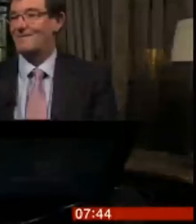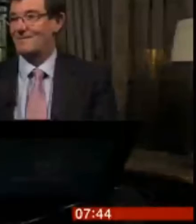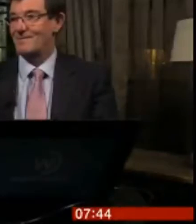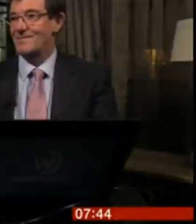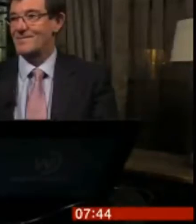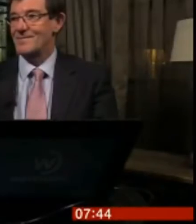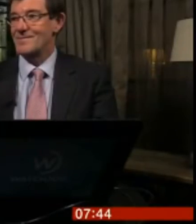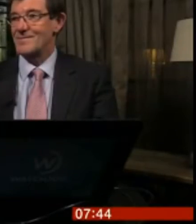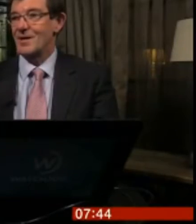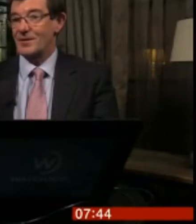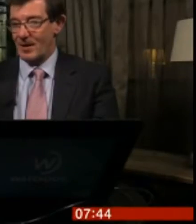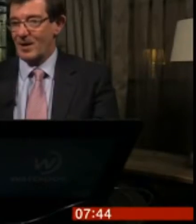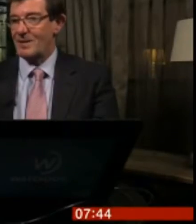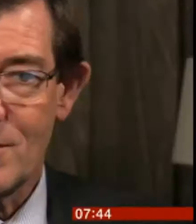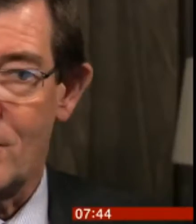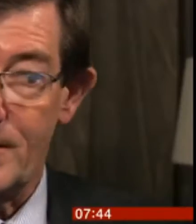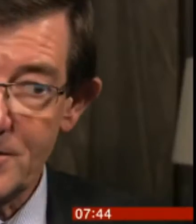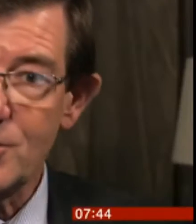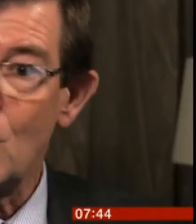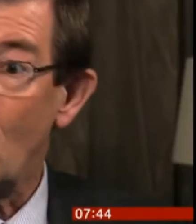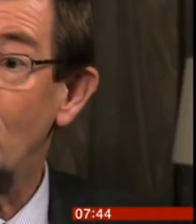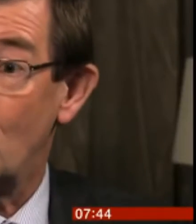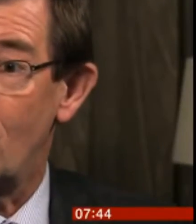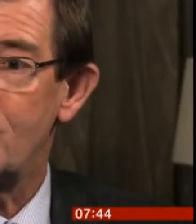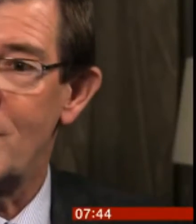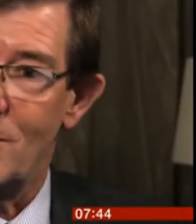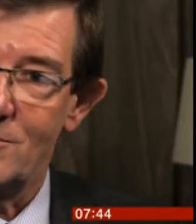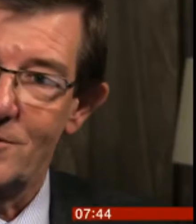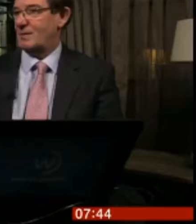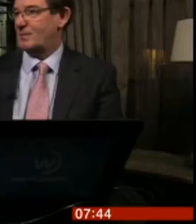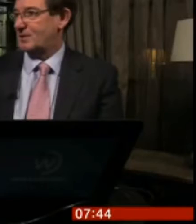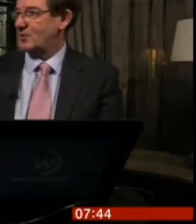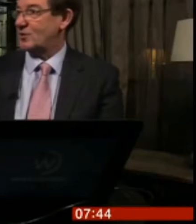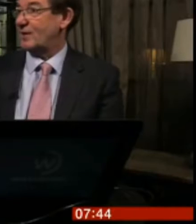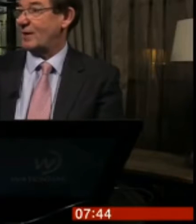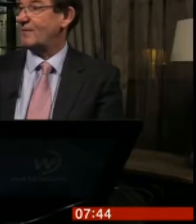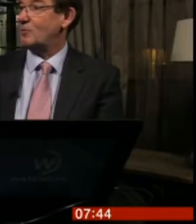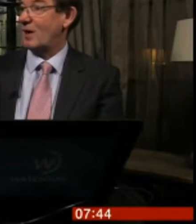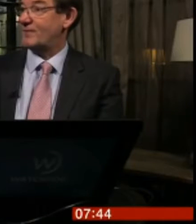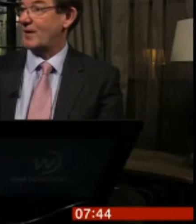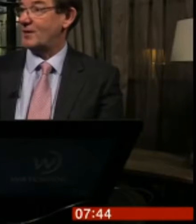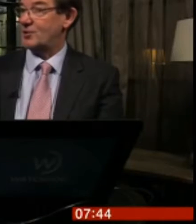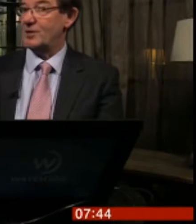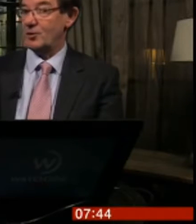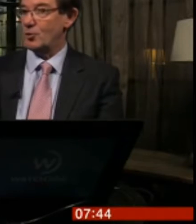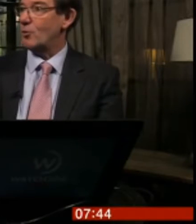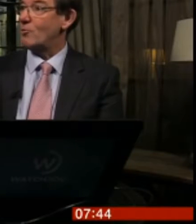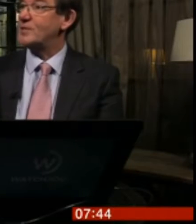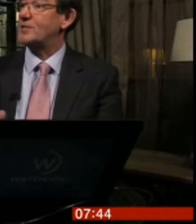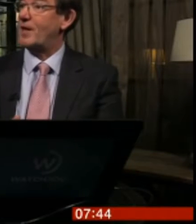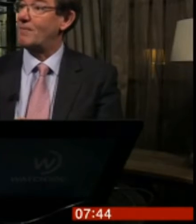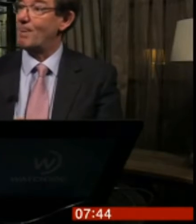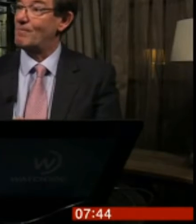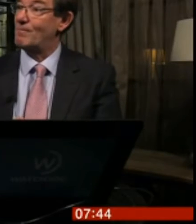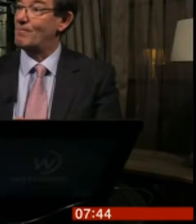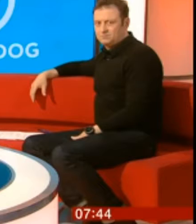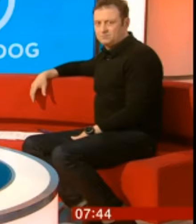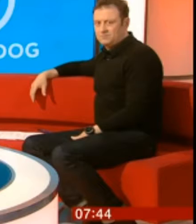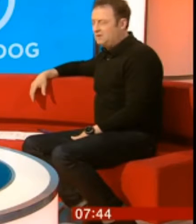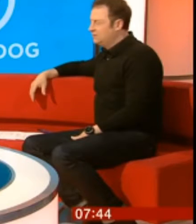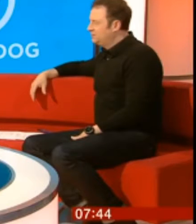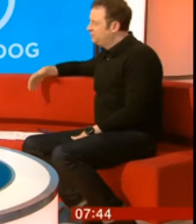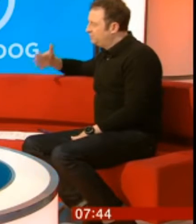It's so dangerous. Yeah, absolutely. This is the one that worries me most. Potentially, if you have an allergy, you're at risk now.